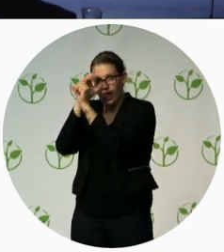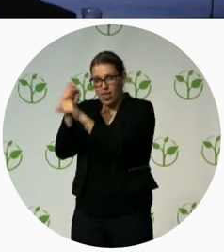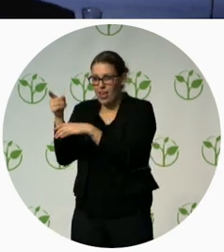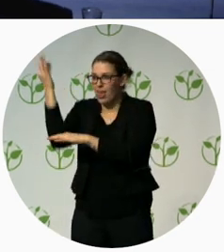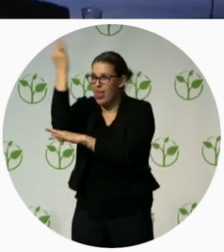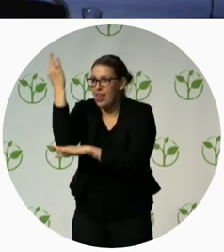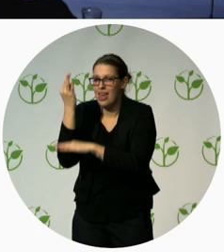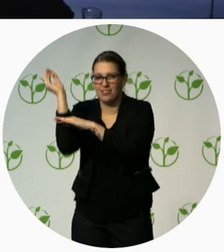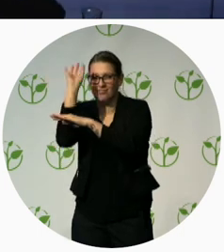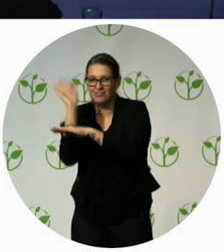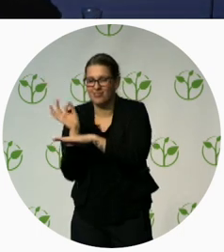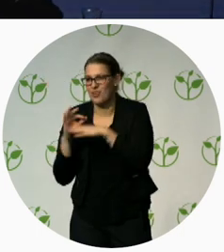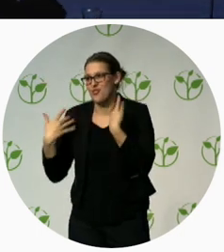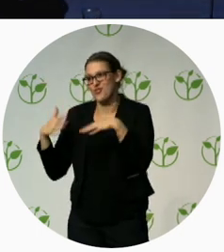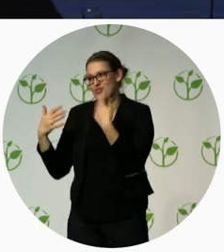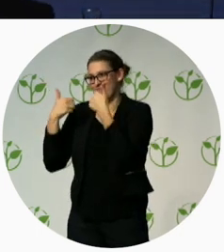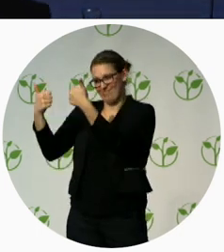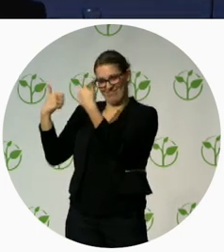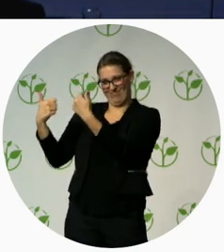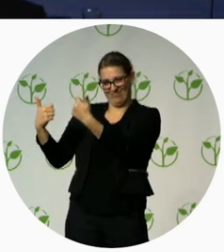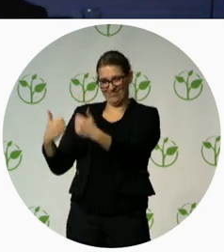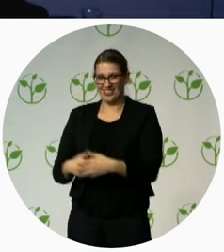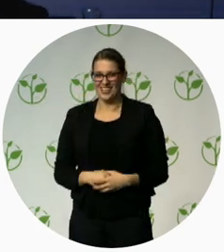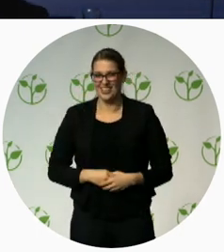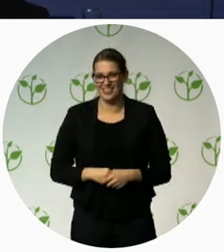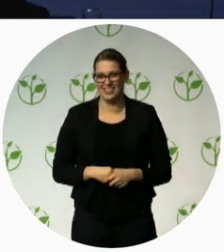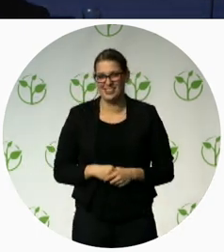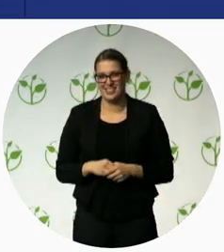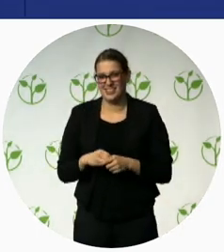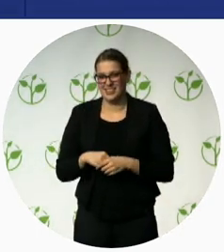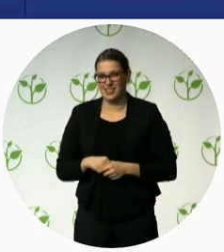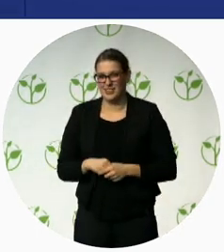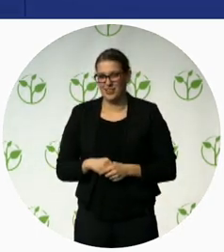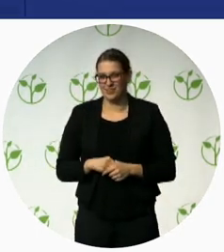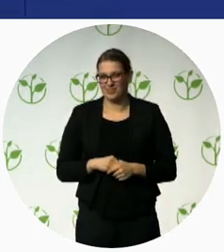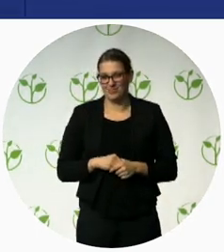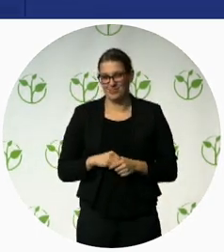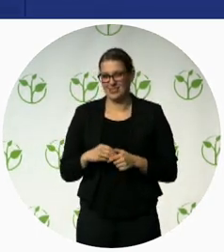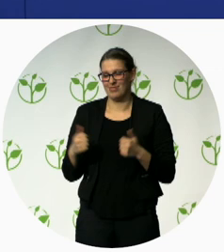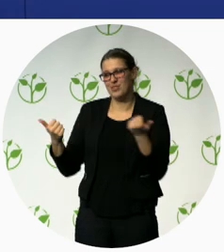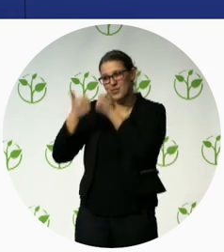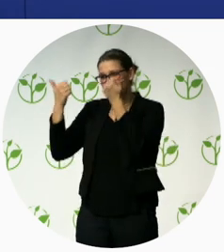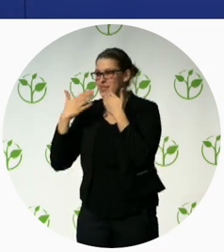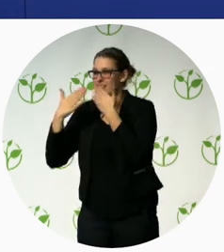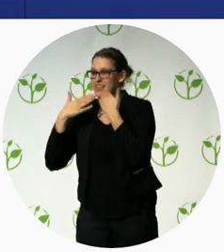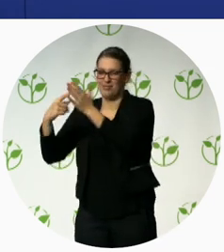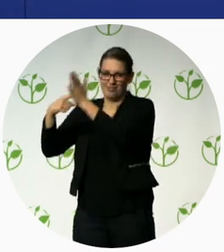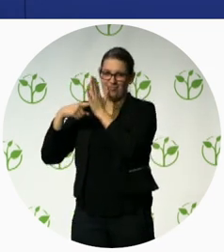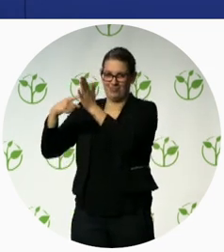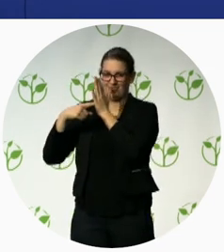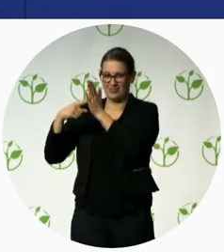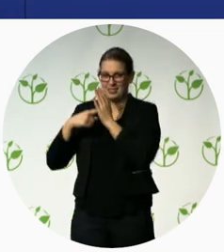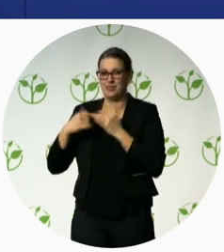that our panelists were presenting on. Really tremendous work. Thank you so much for sharing it. Thank you for being with us this afternoon. One final round of applause for